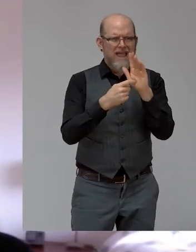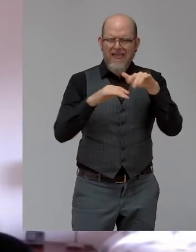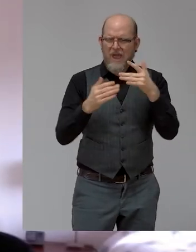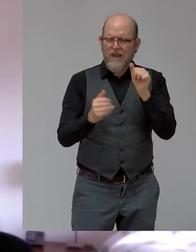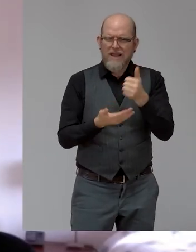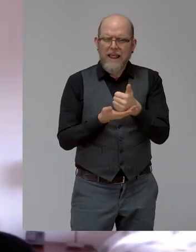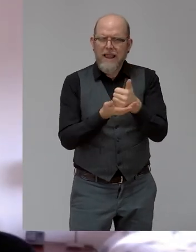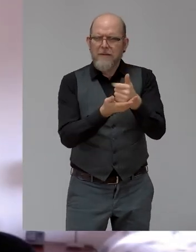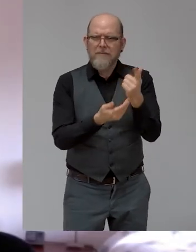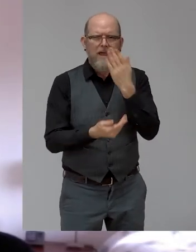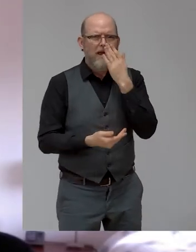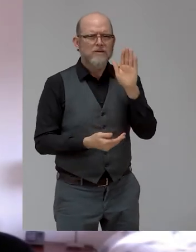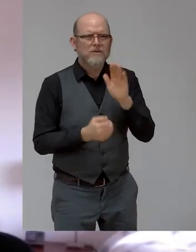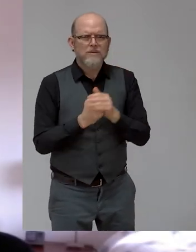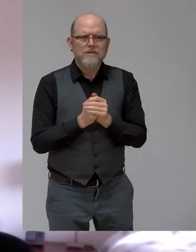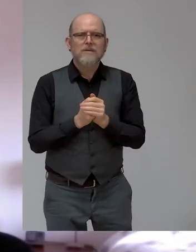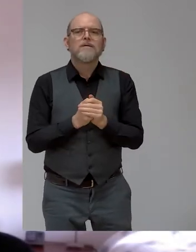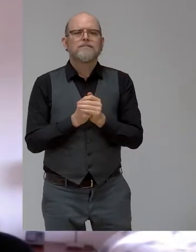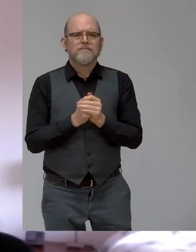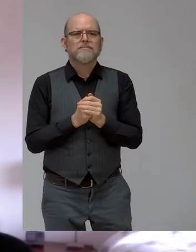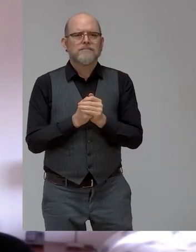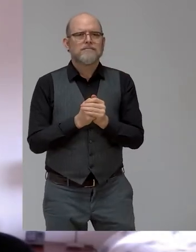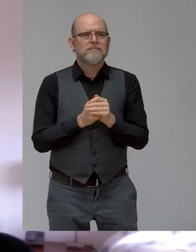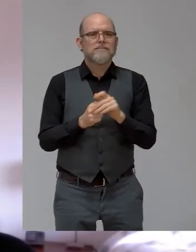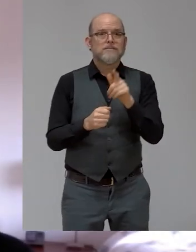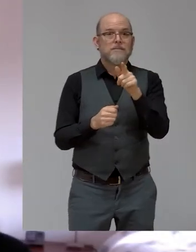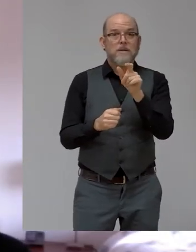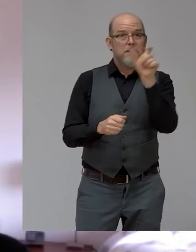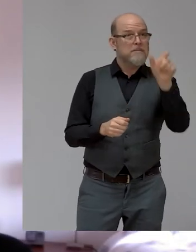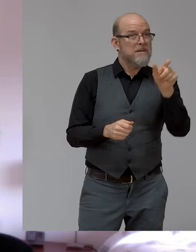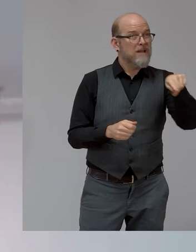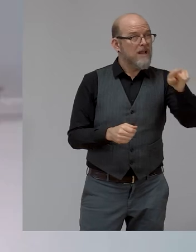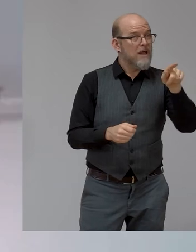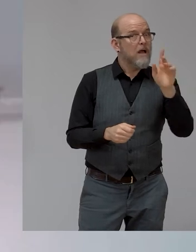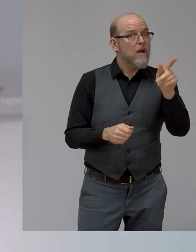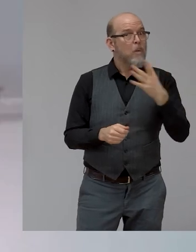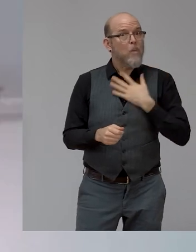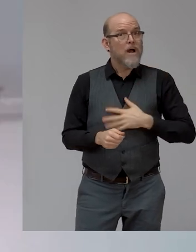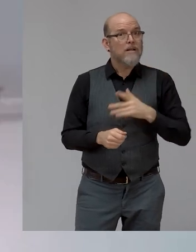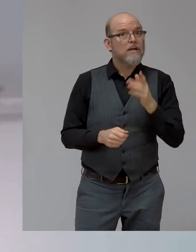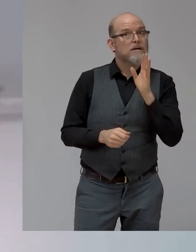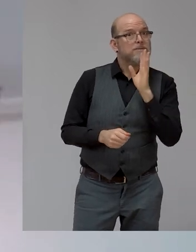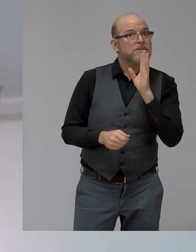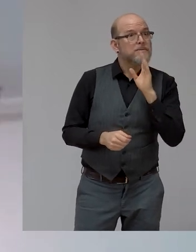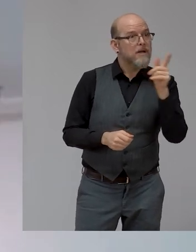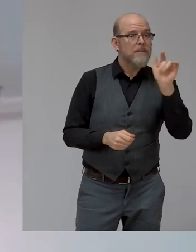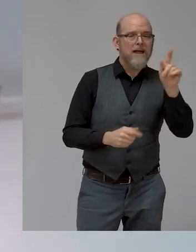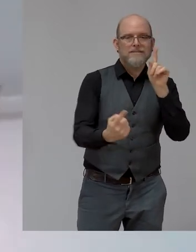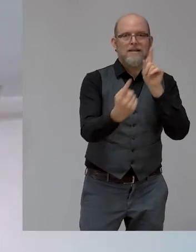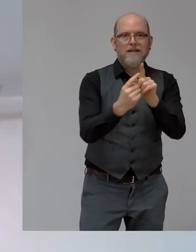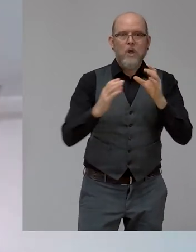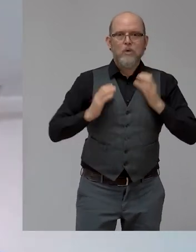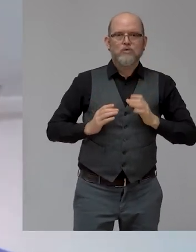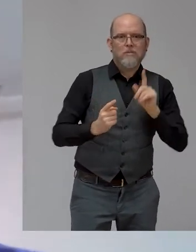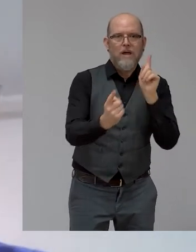the front line. Aha, that's the right message. That's what I'm after. Talk to your front line. Talk to your own people. Talk to your customers.